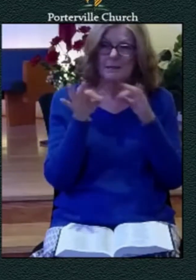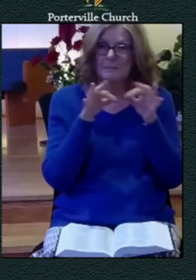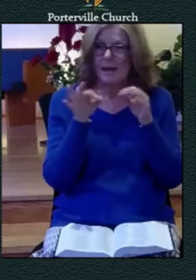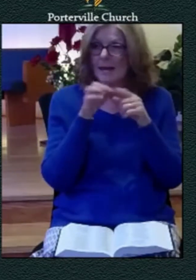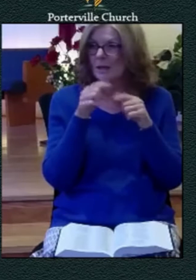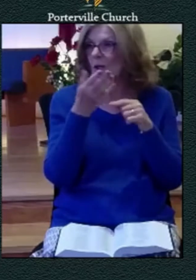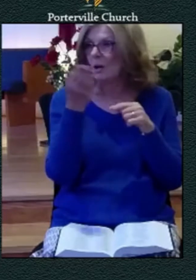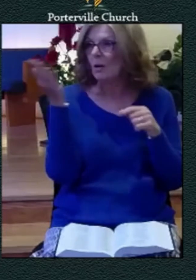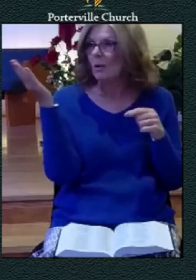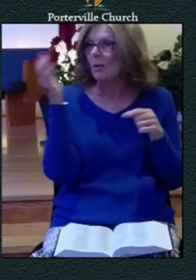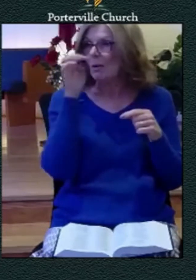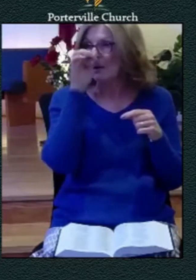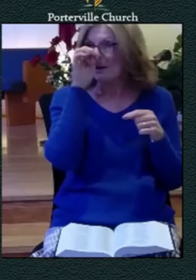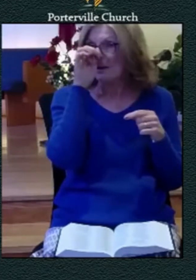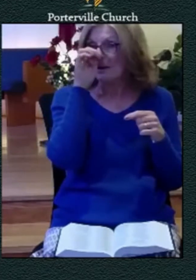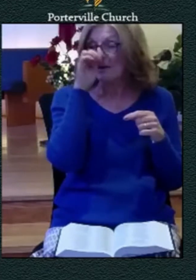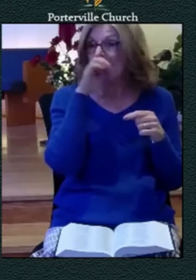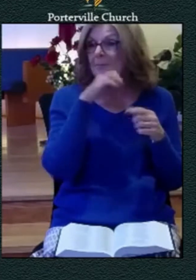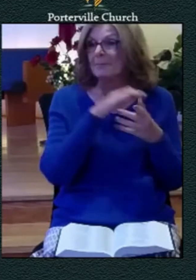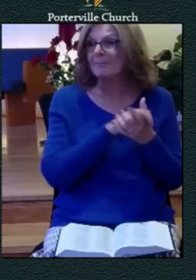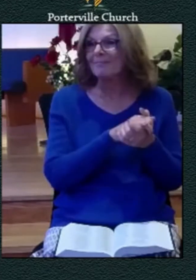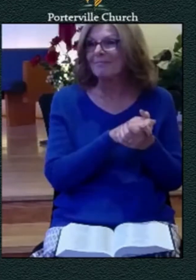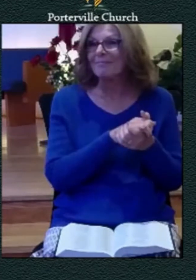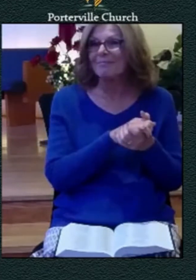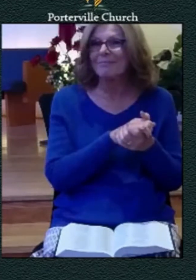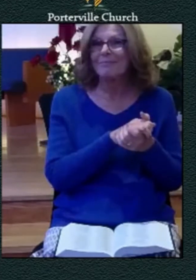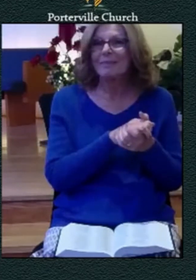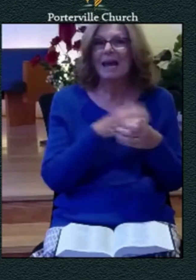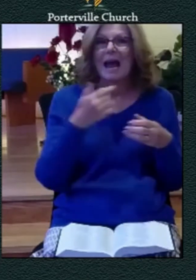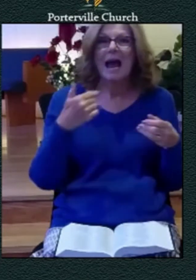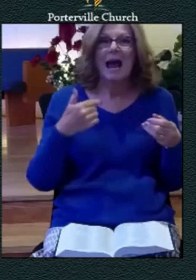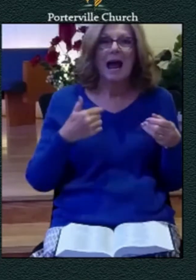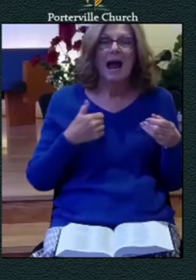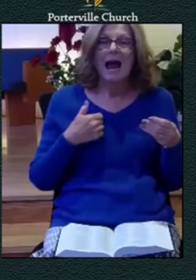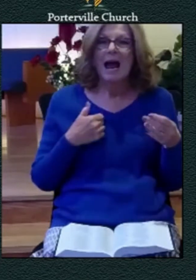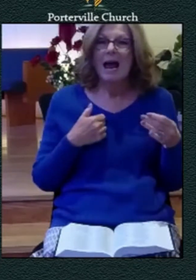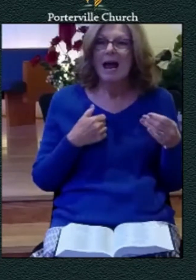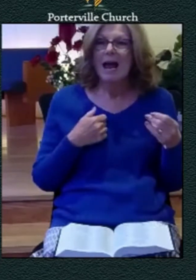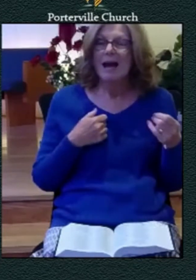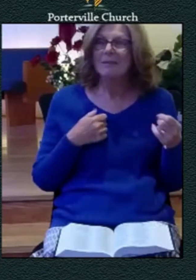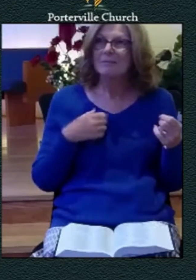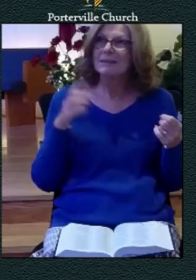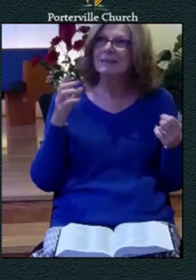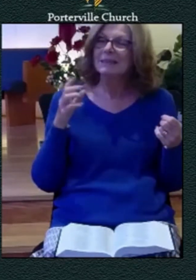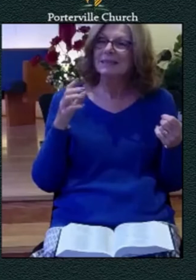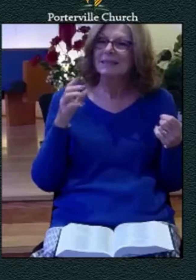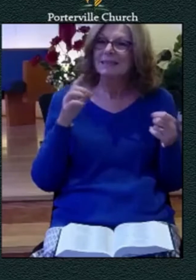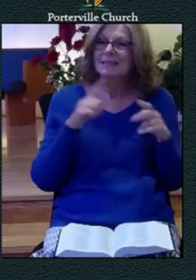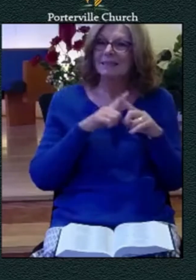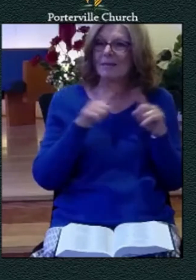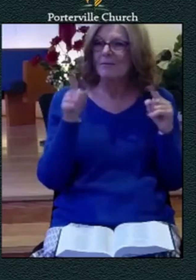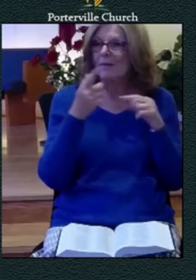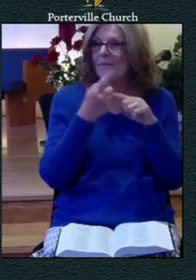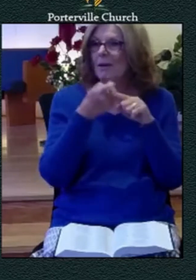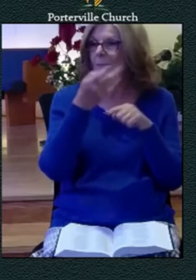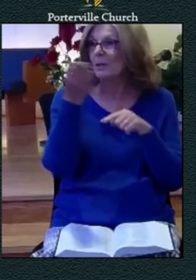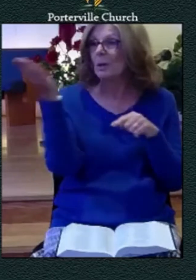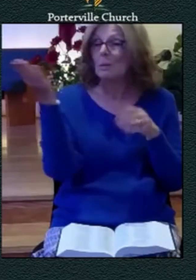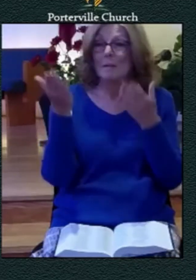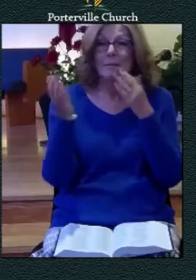i uh i'm probably very unusual in this respect uh none of you will be able to relate